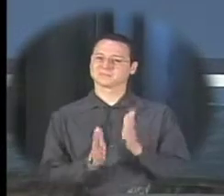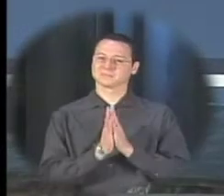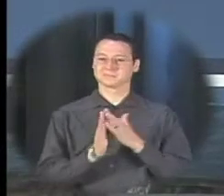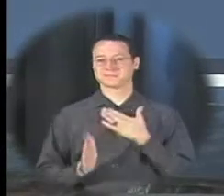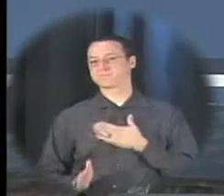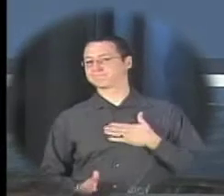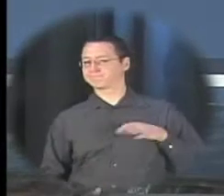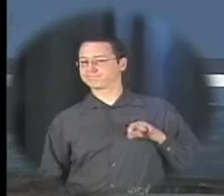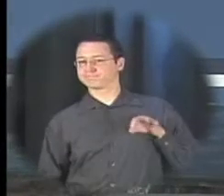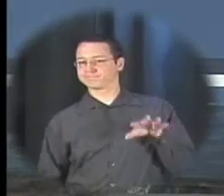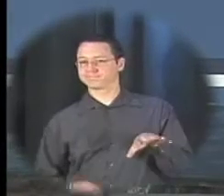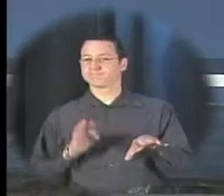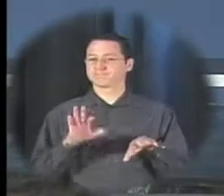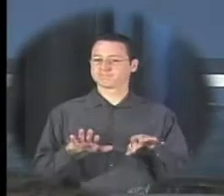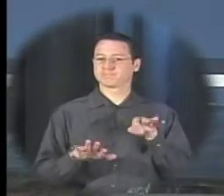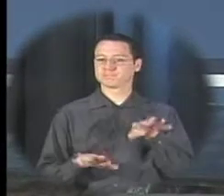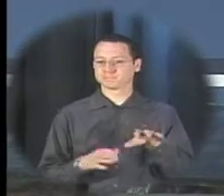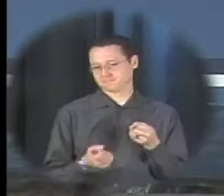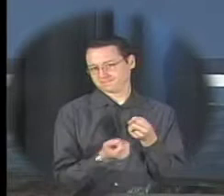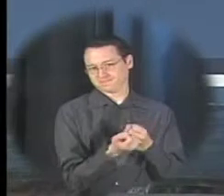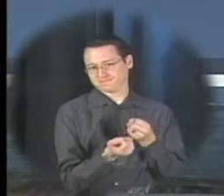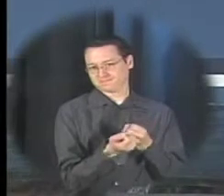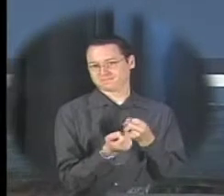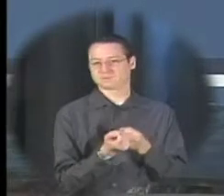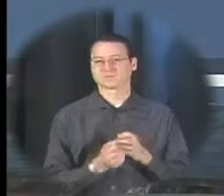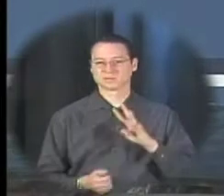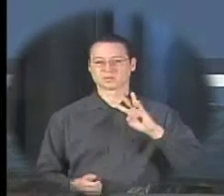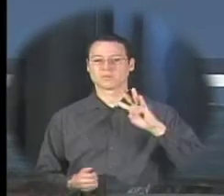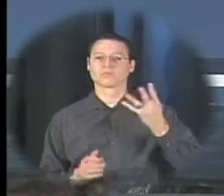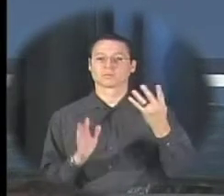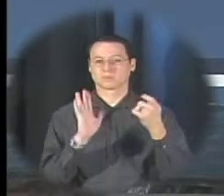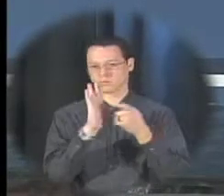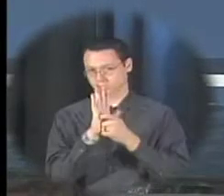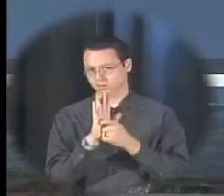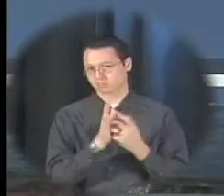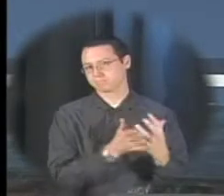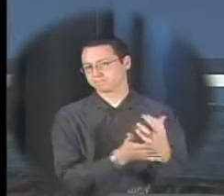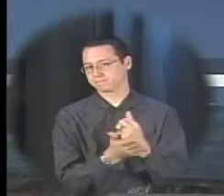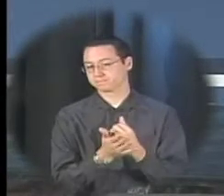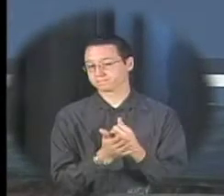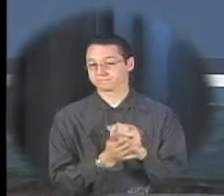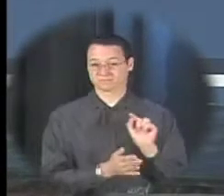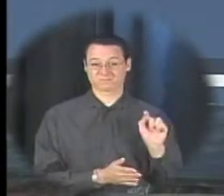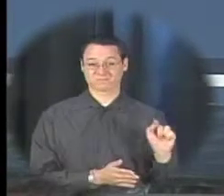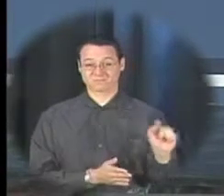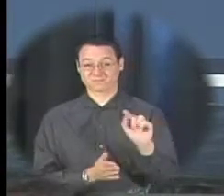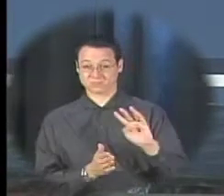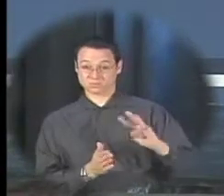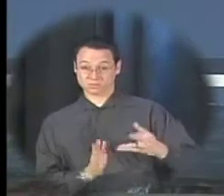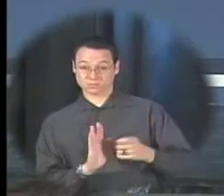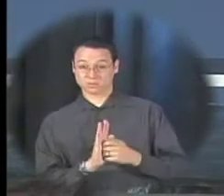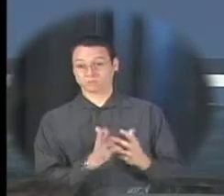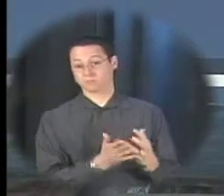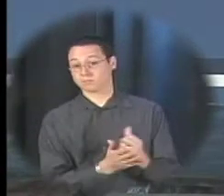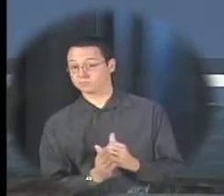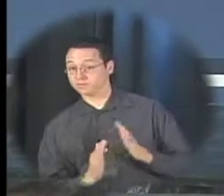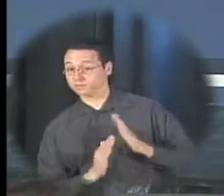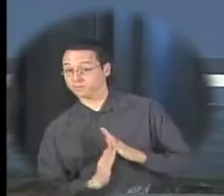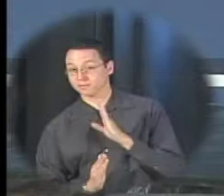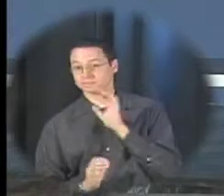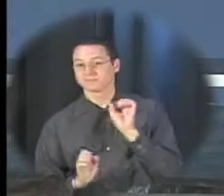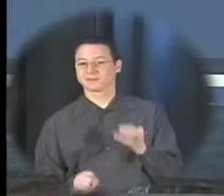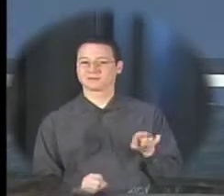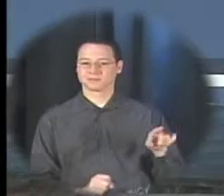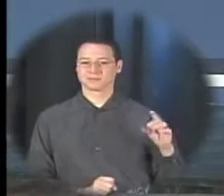pennies for puppies this is a fundraiser in your fourth period class the fourth period class with the most money will get to name barks new puppy